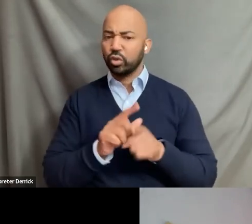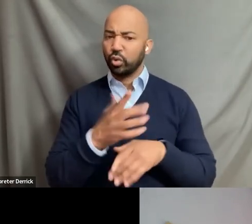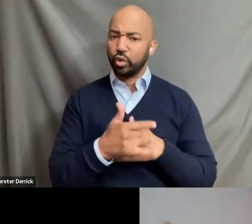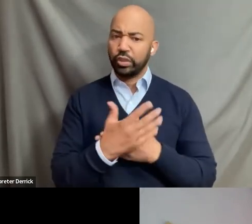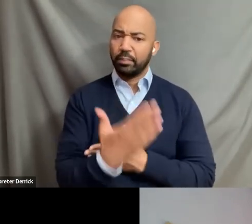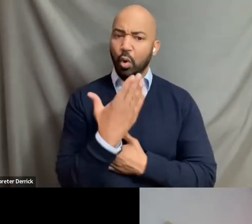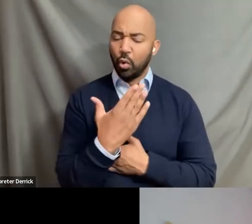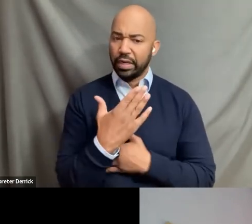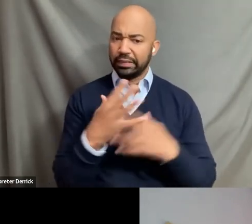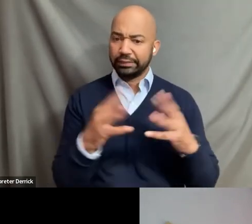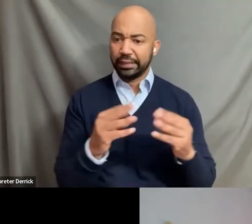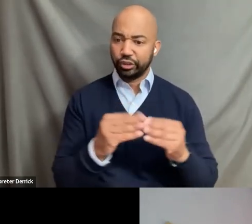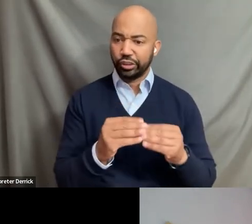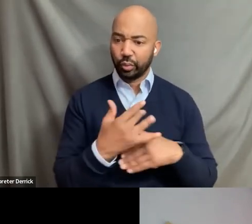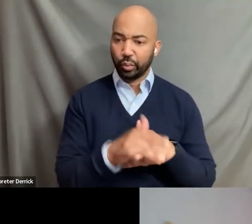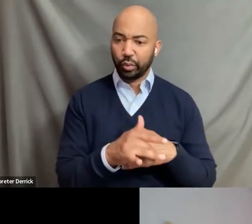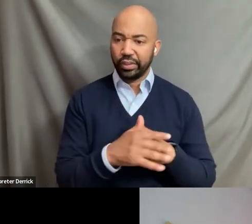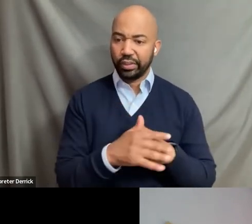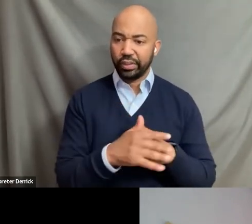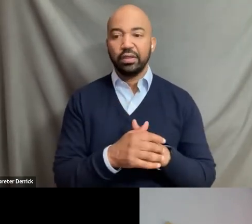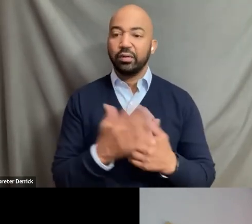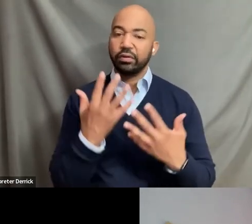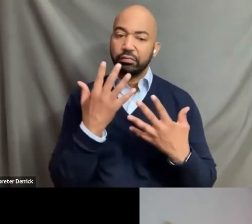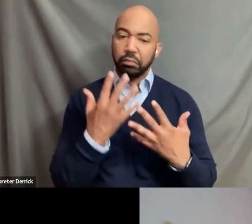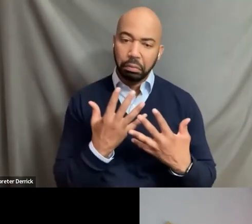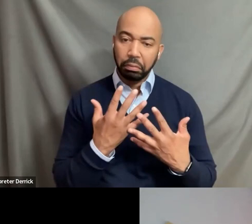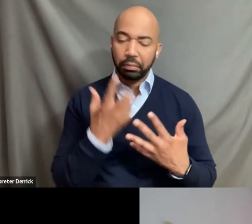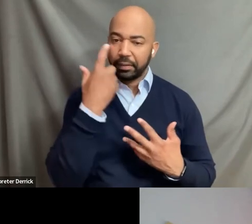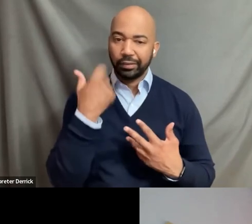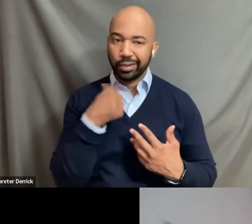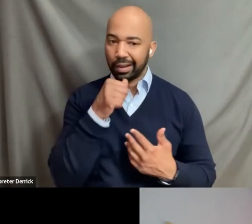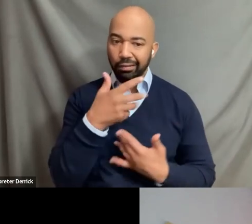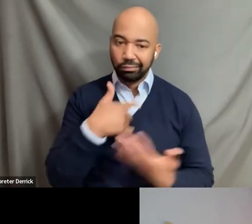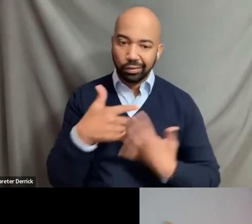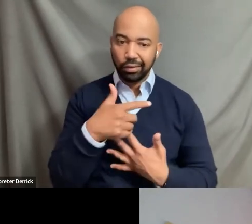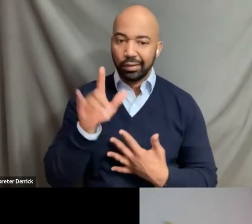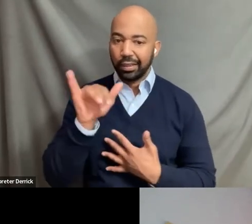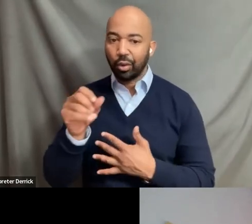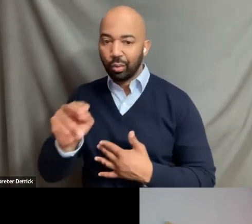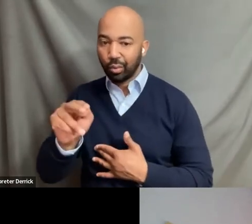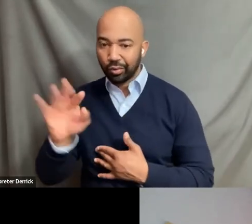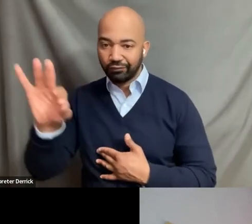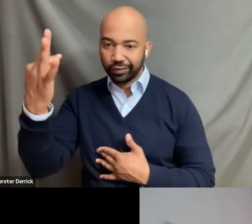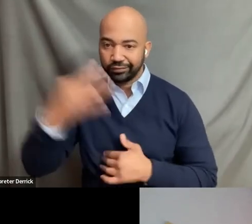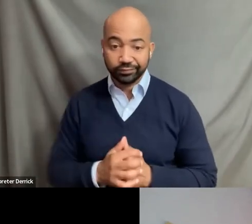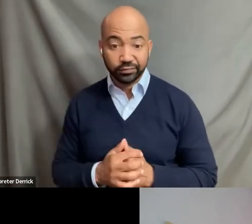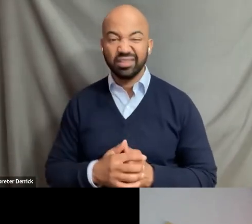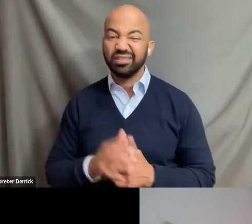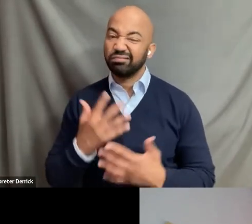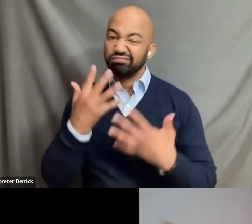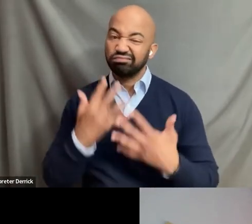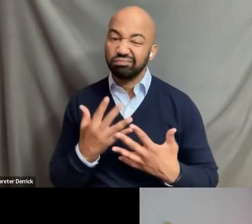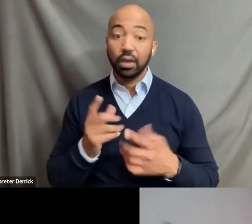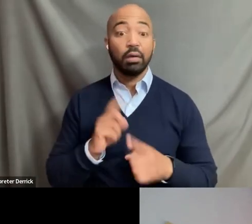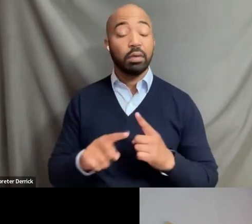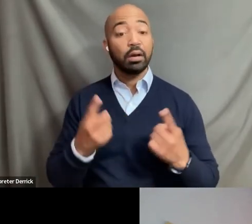session, it was said that it's a shame that we're not meeting up in person in Lyon, which is indeed a shame. But I've moved to